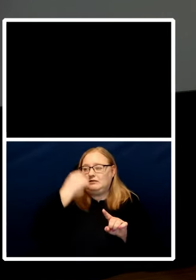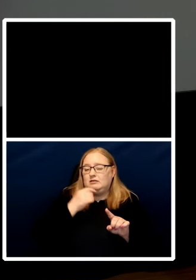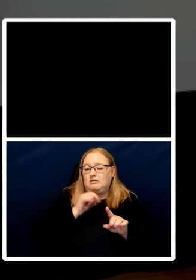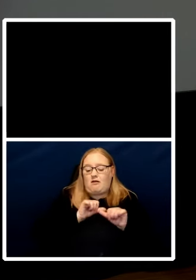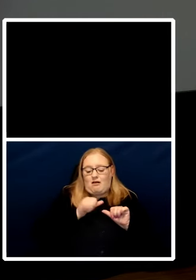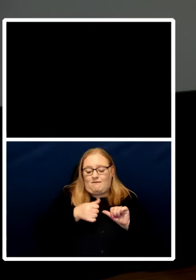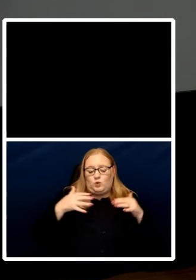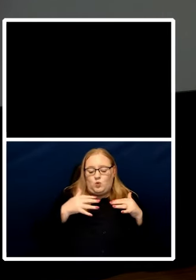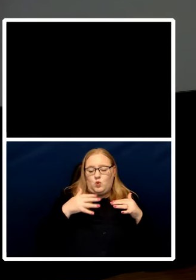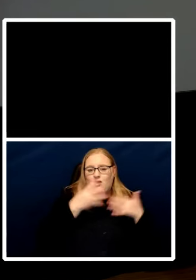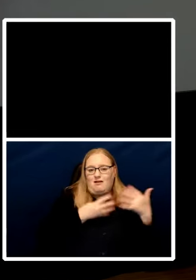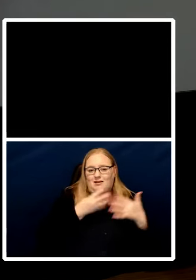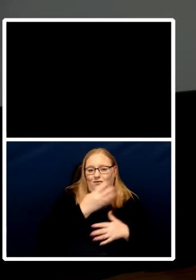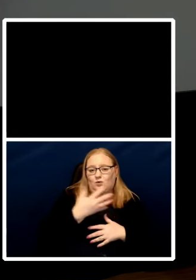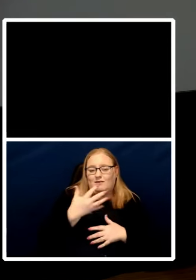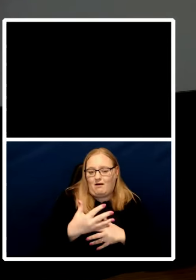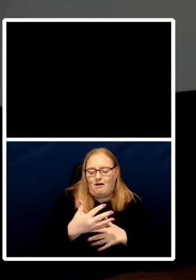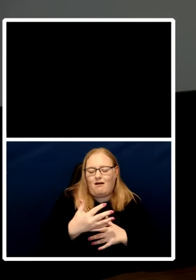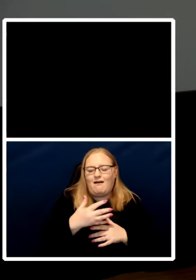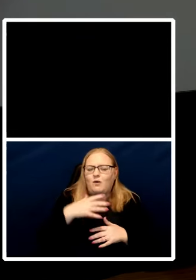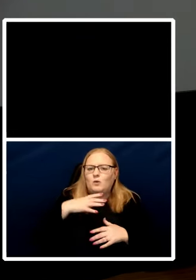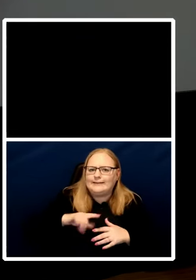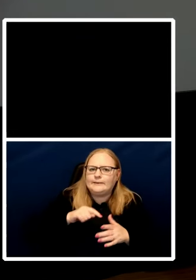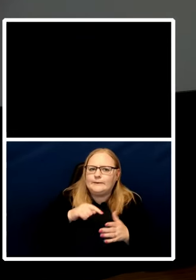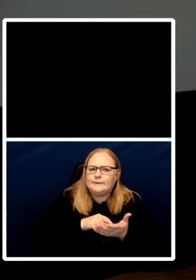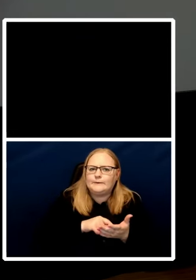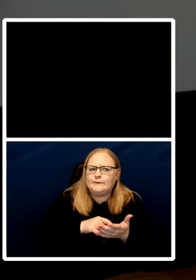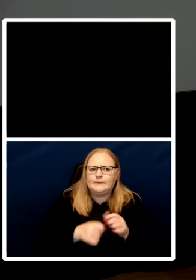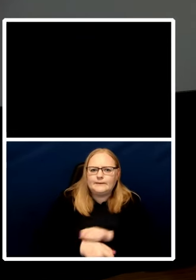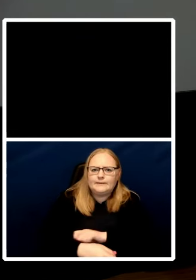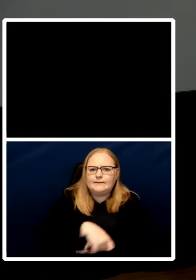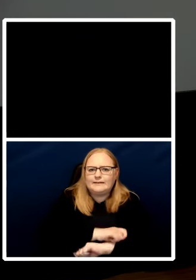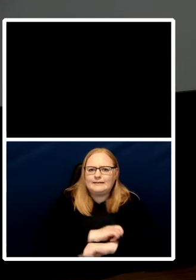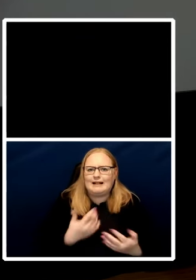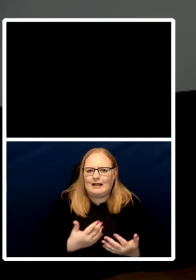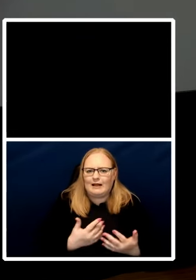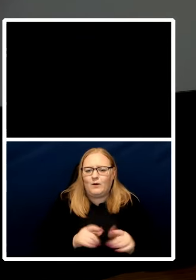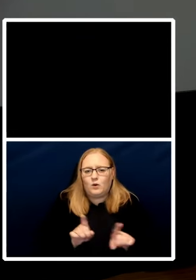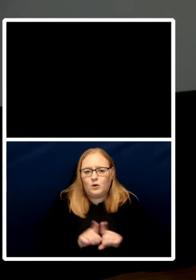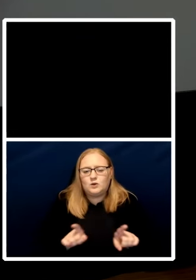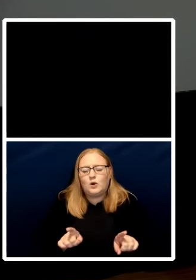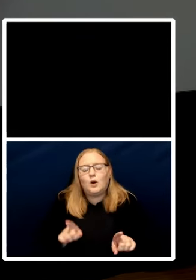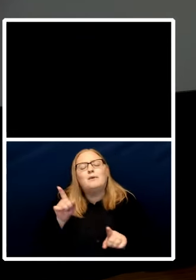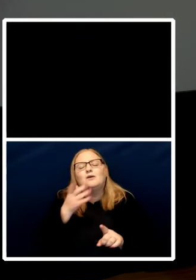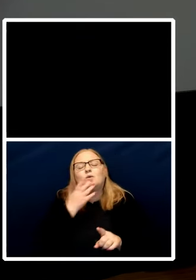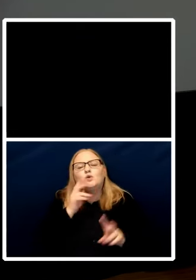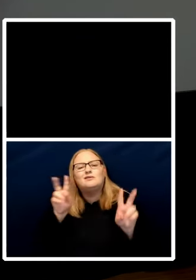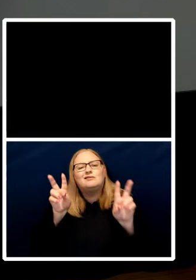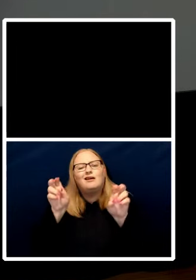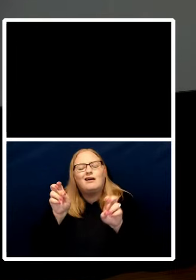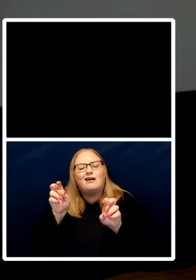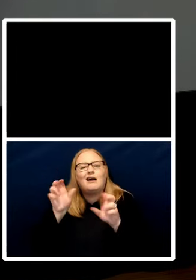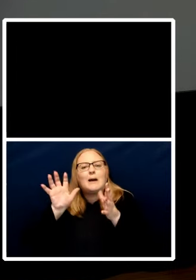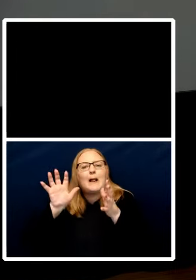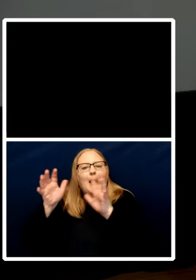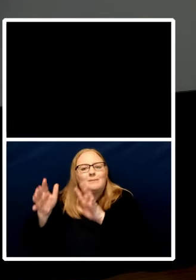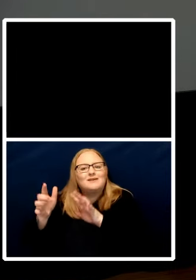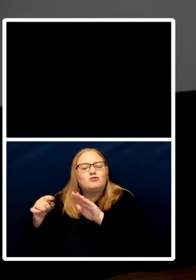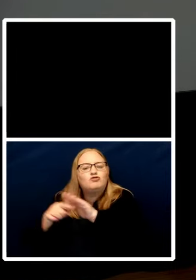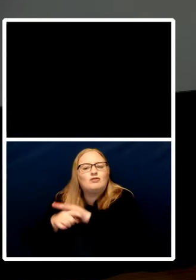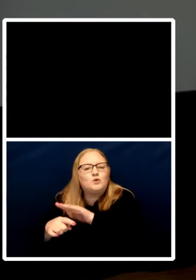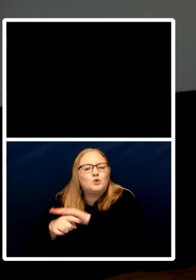to um so we use this phrase climate refugees we use it all the time but it isn't really technically